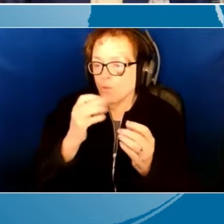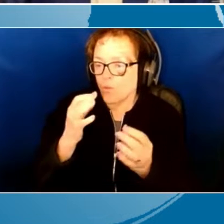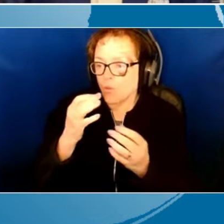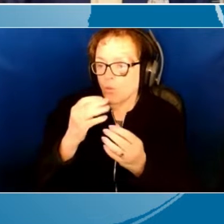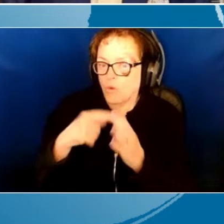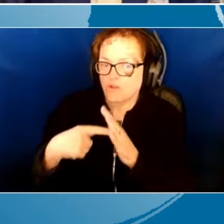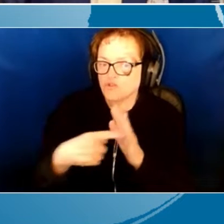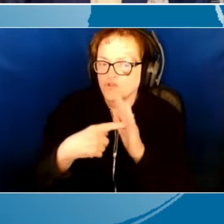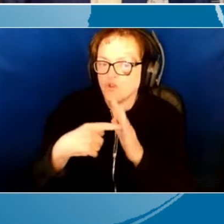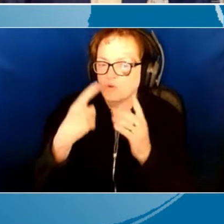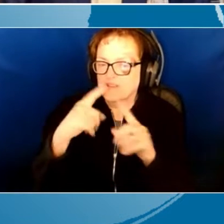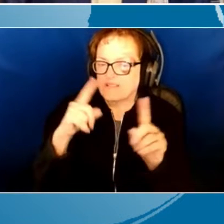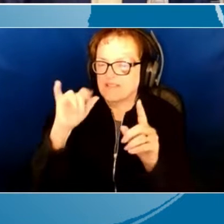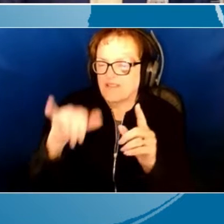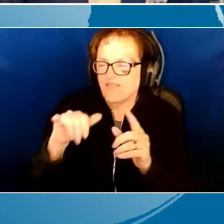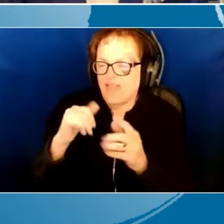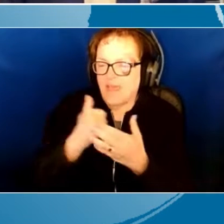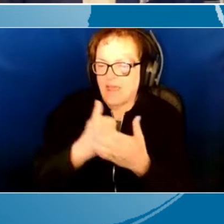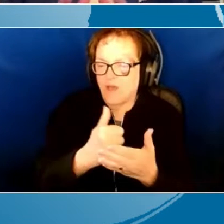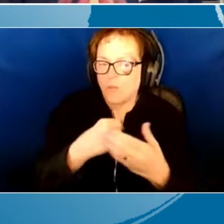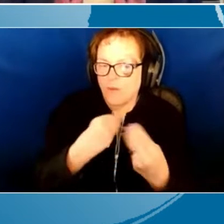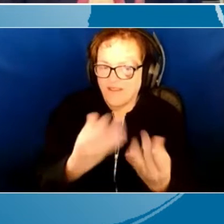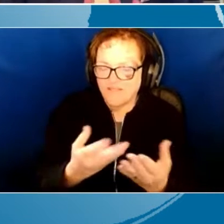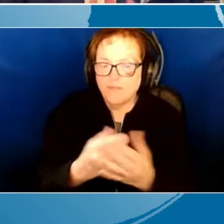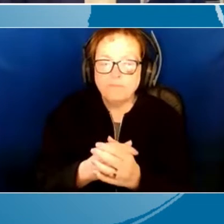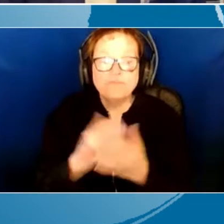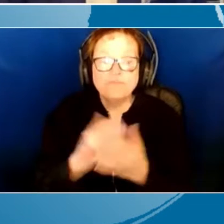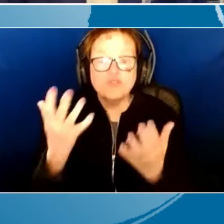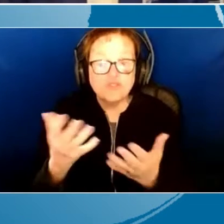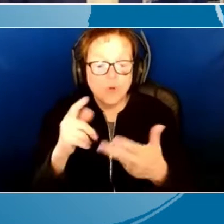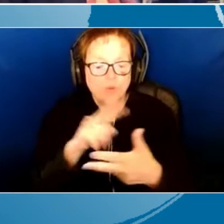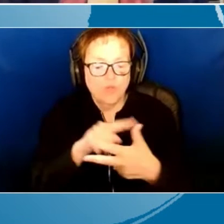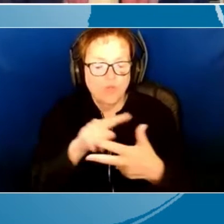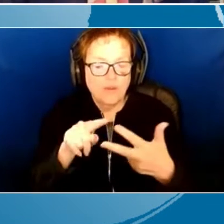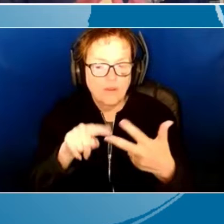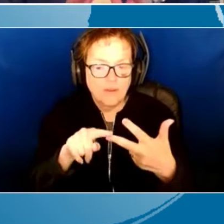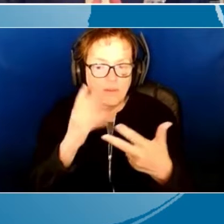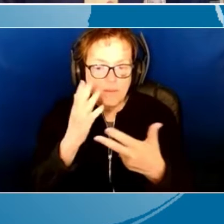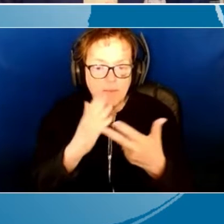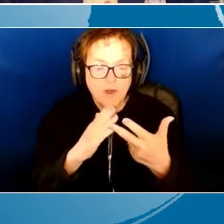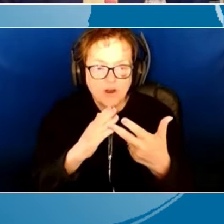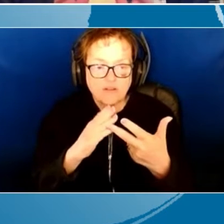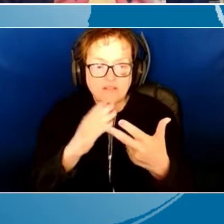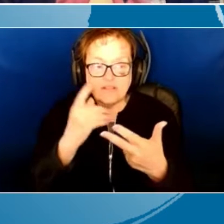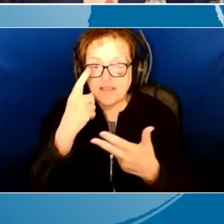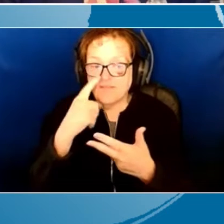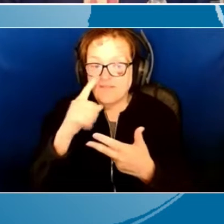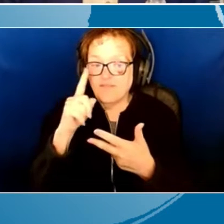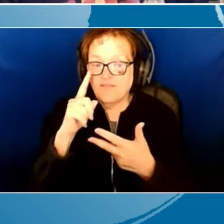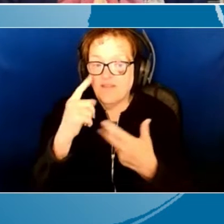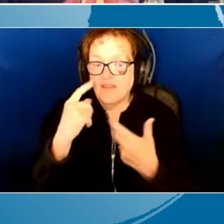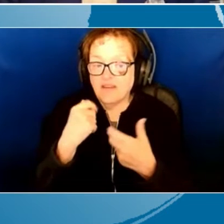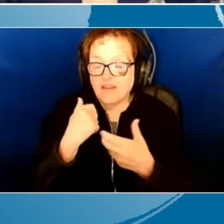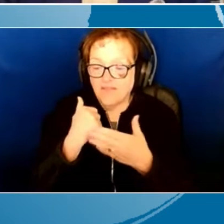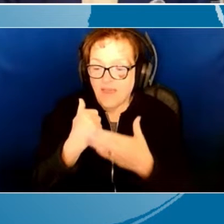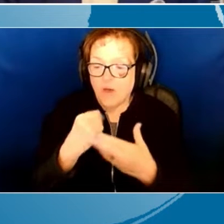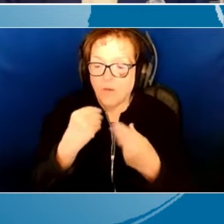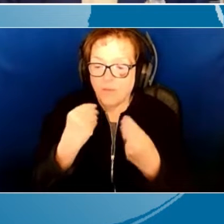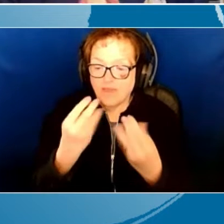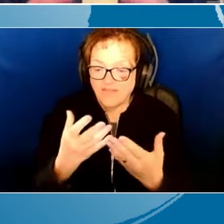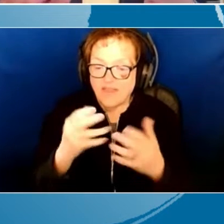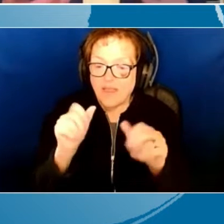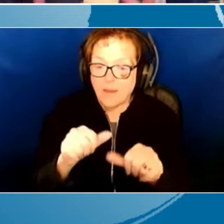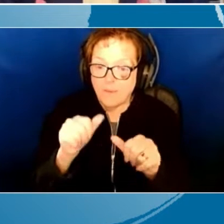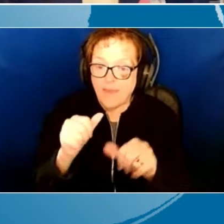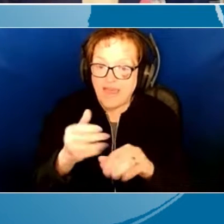services and the interventions that we use. So there are three components to this effective help giving and capacity building process